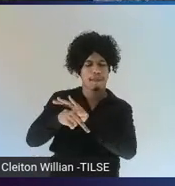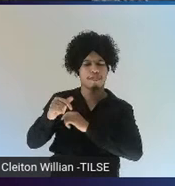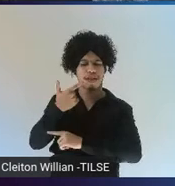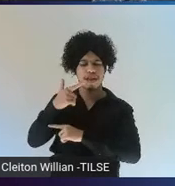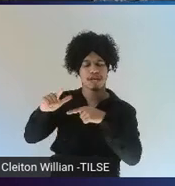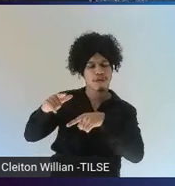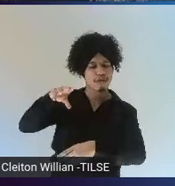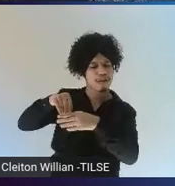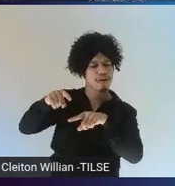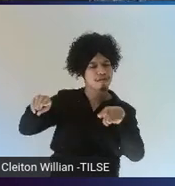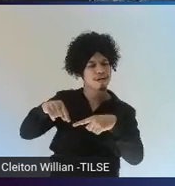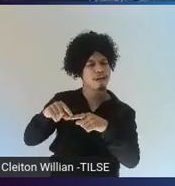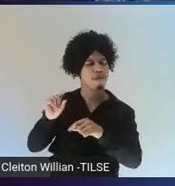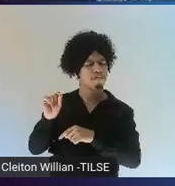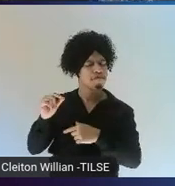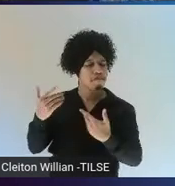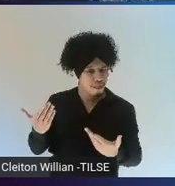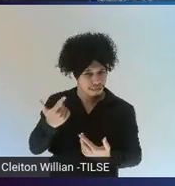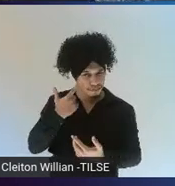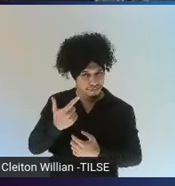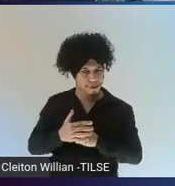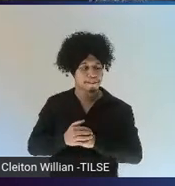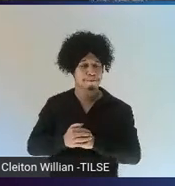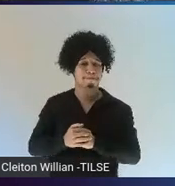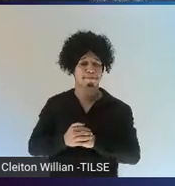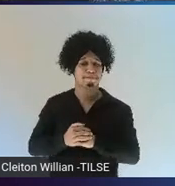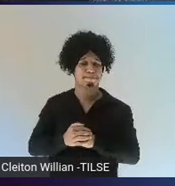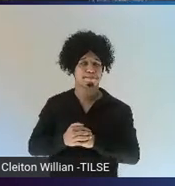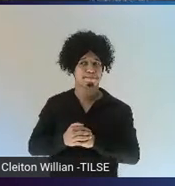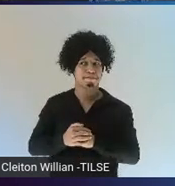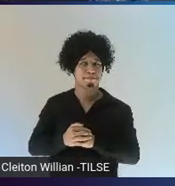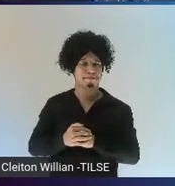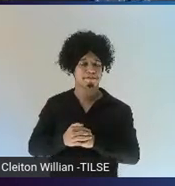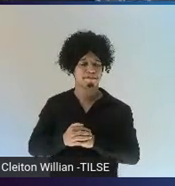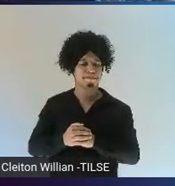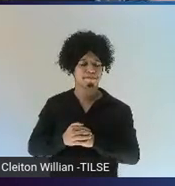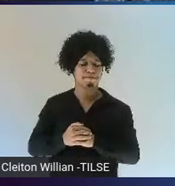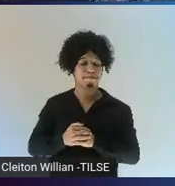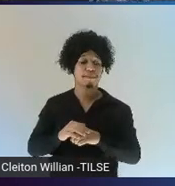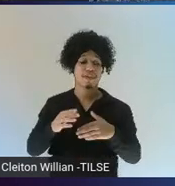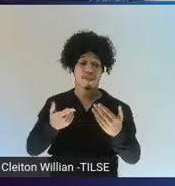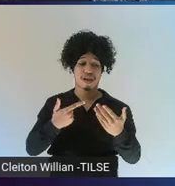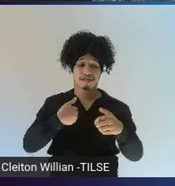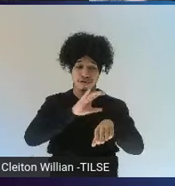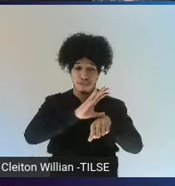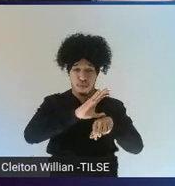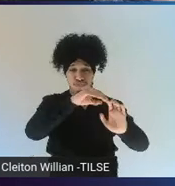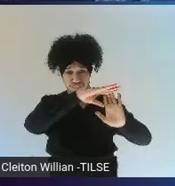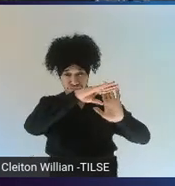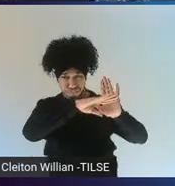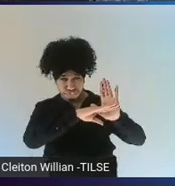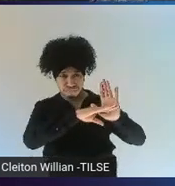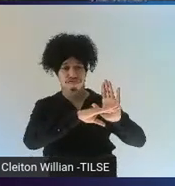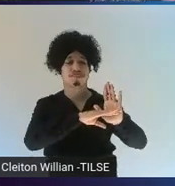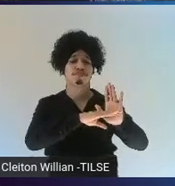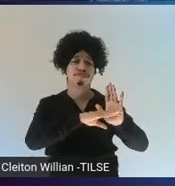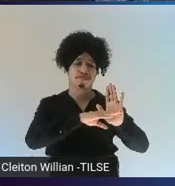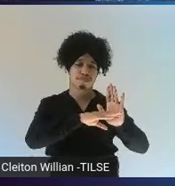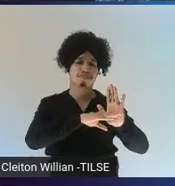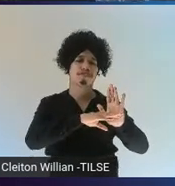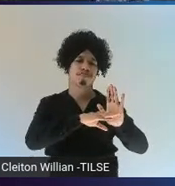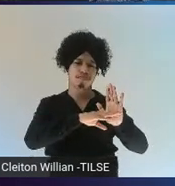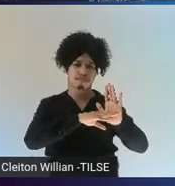And then there's the problem of the nomenclature again. So, what do we call these kind of programs? So, the naming seems to be pretty